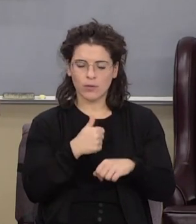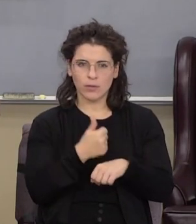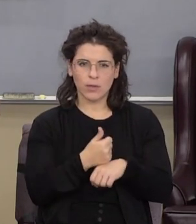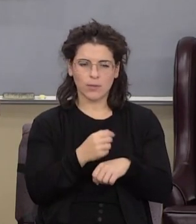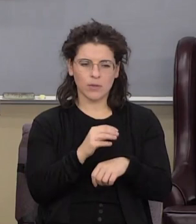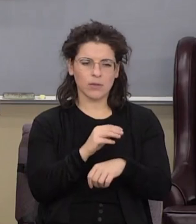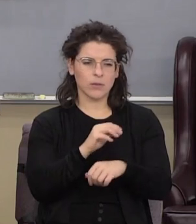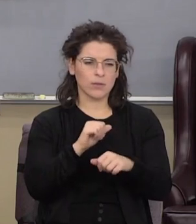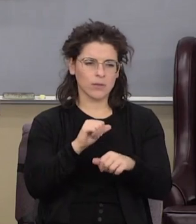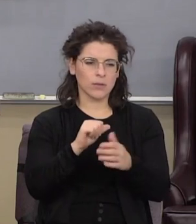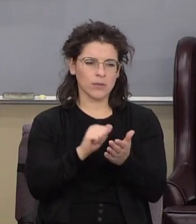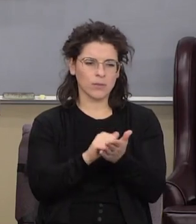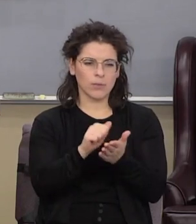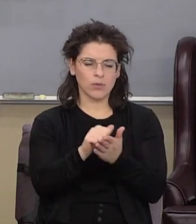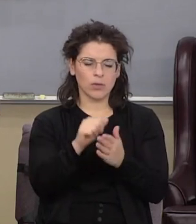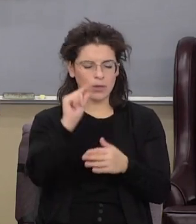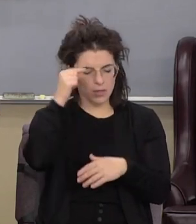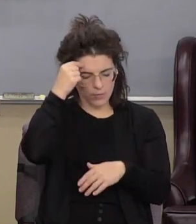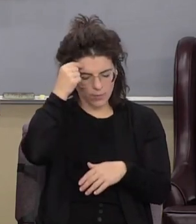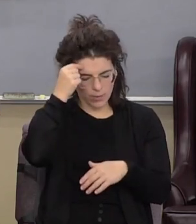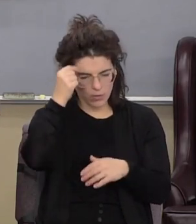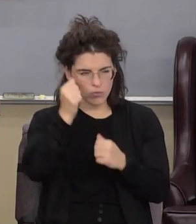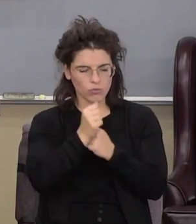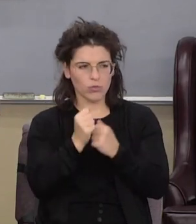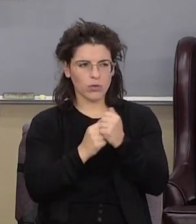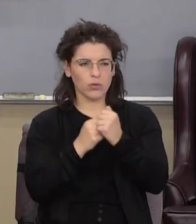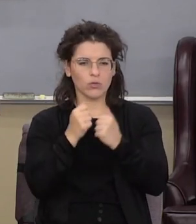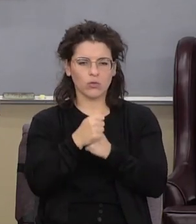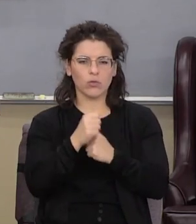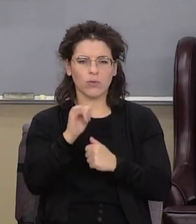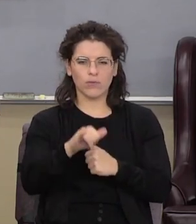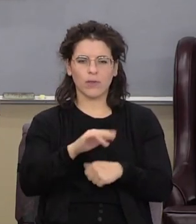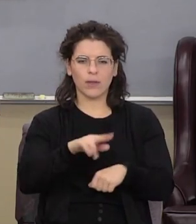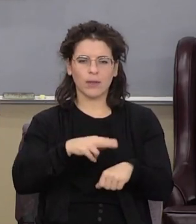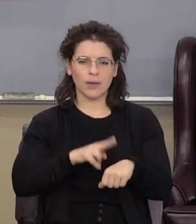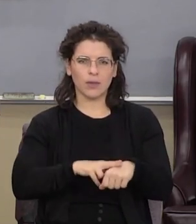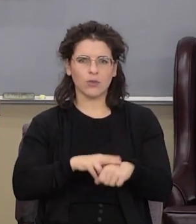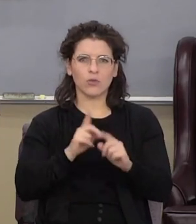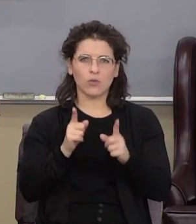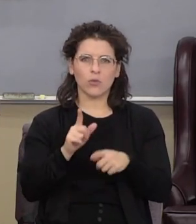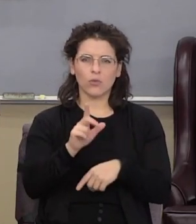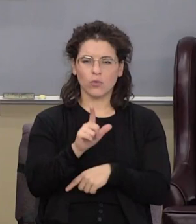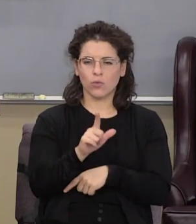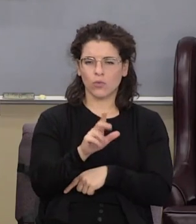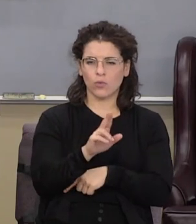the administrative governmental structure of that nation if look at Luke chapter 19